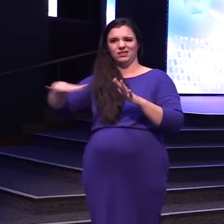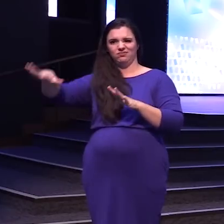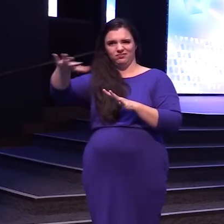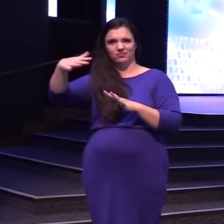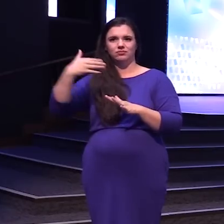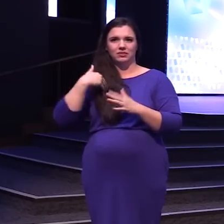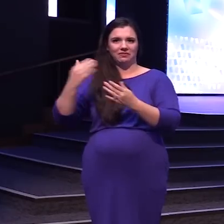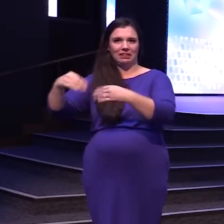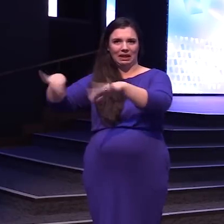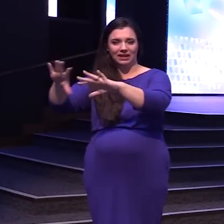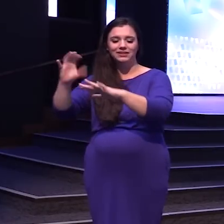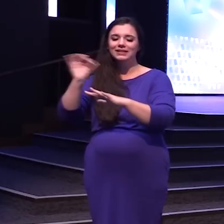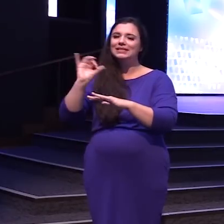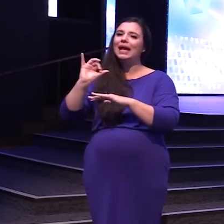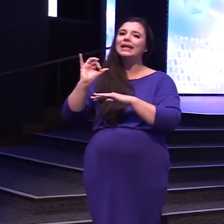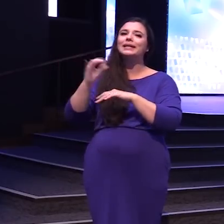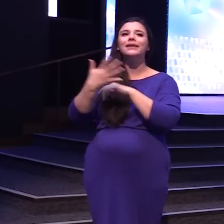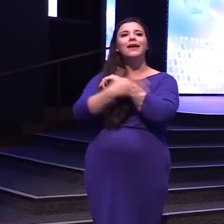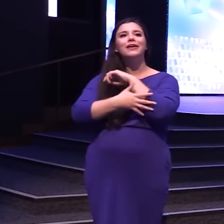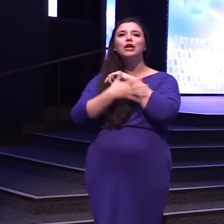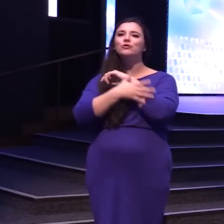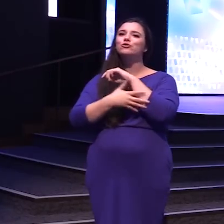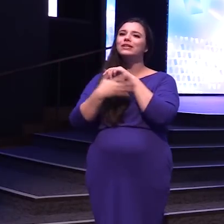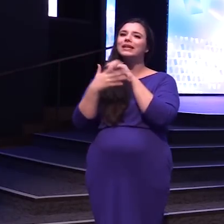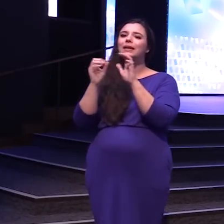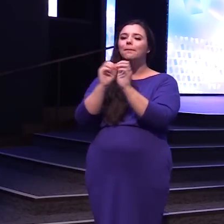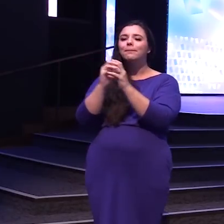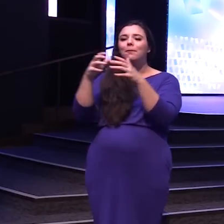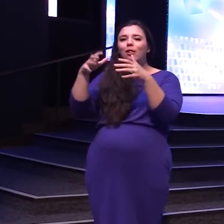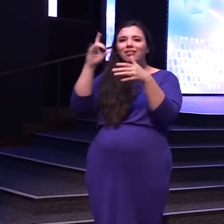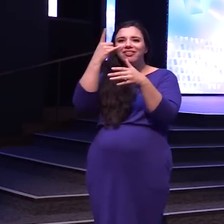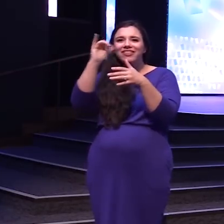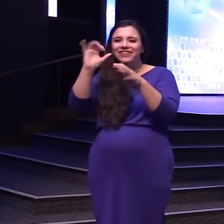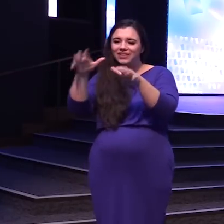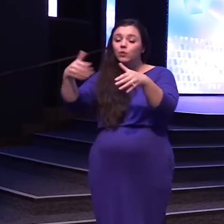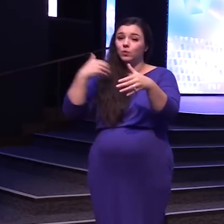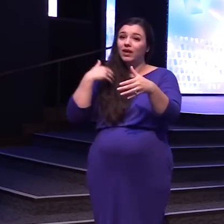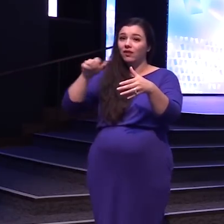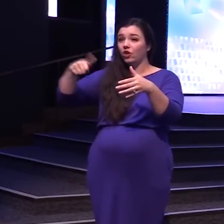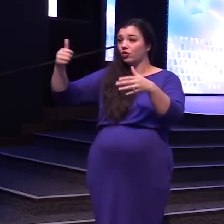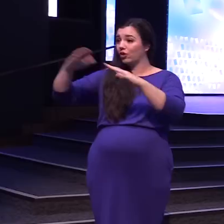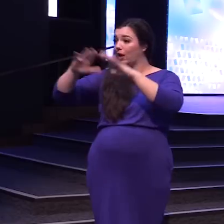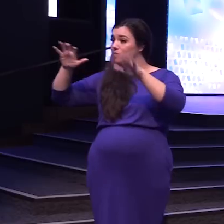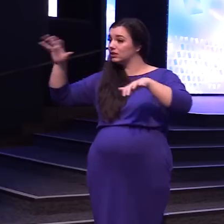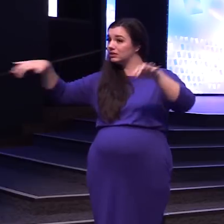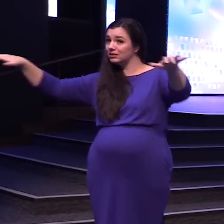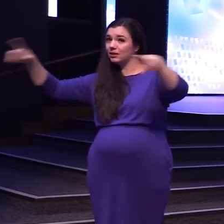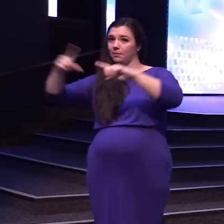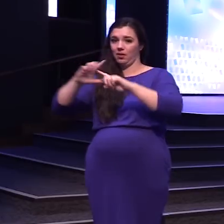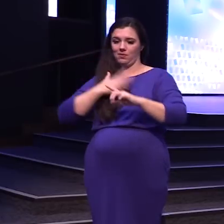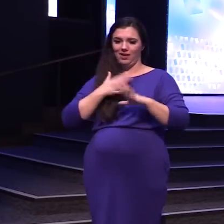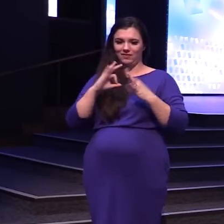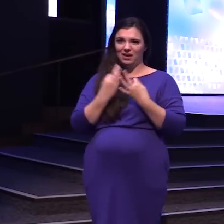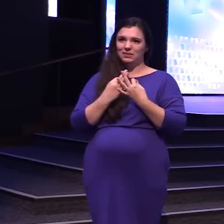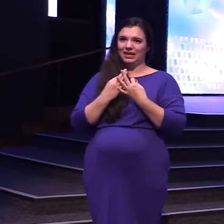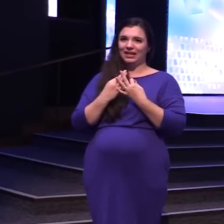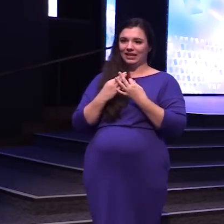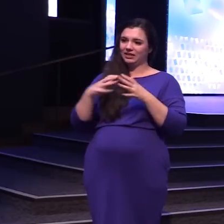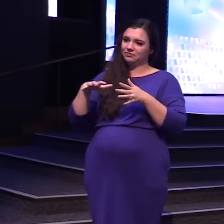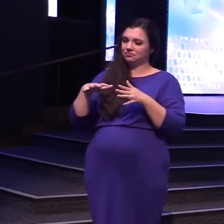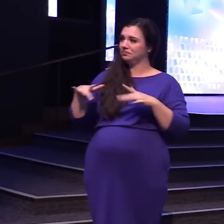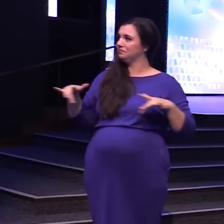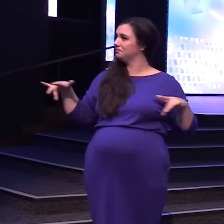And it's like A little country bubble There's like Suburbs around But we live Kind of just In the sticks A little bit